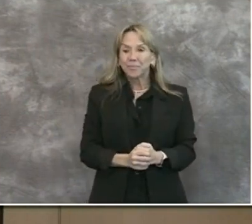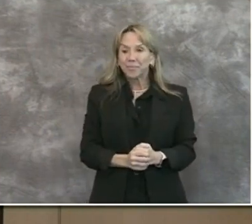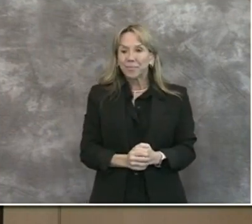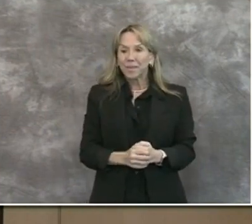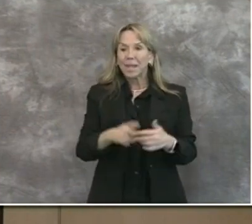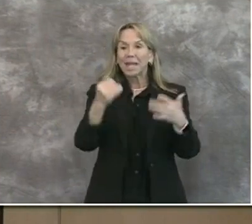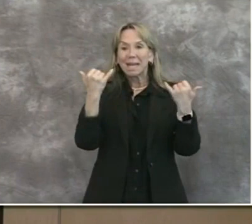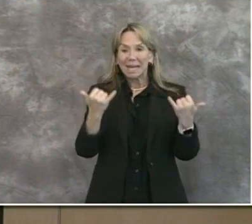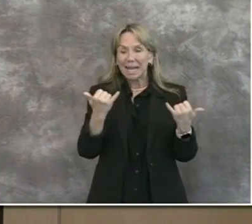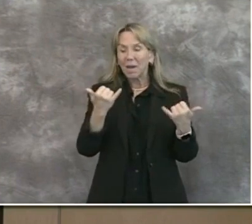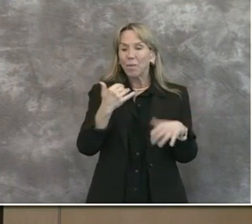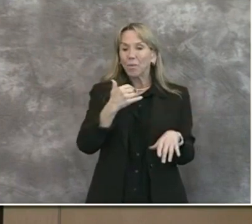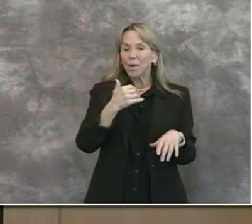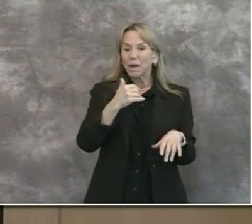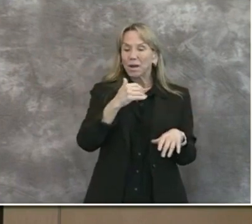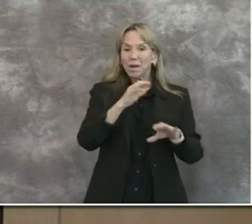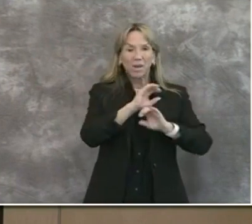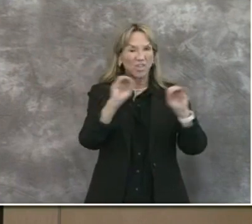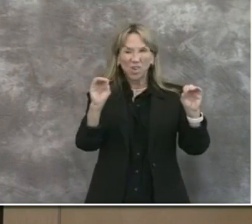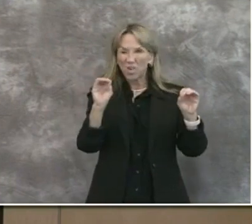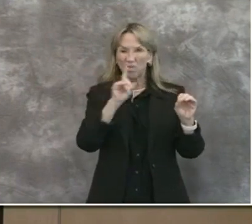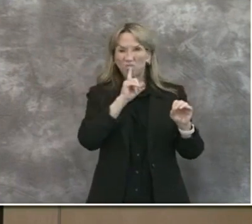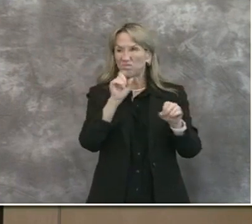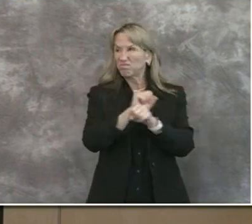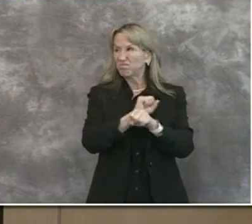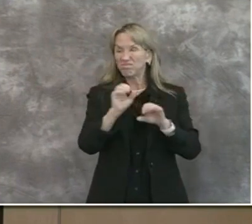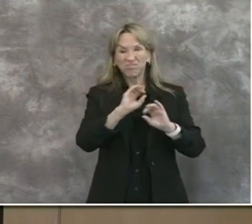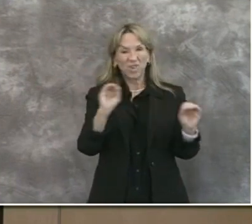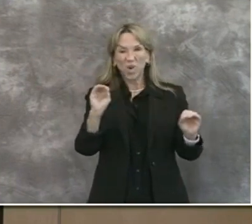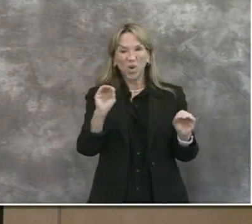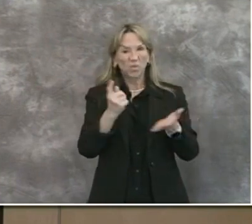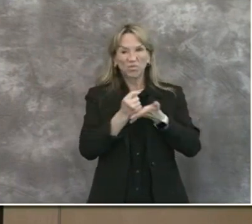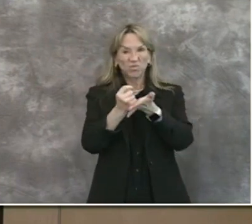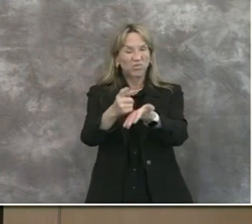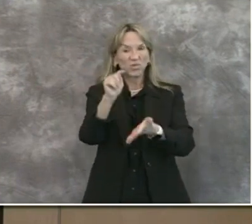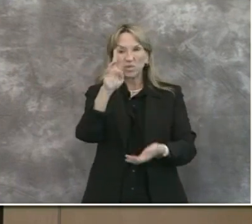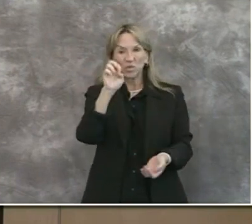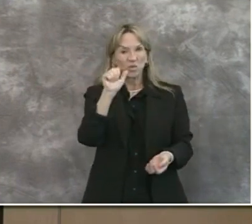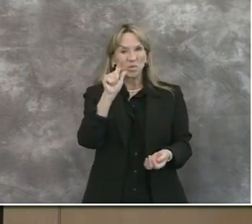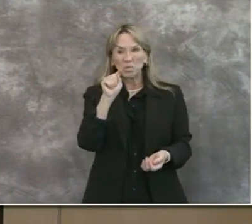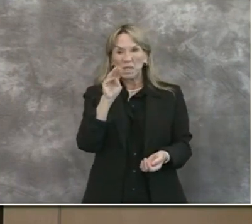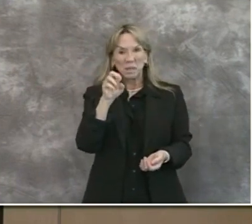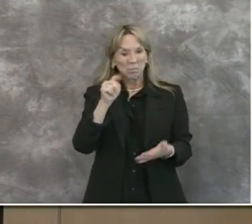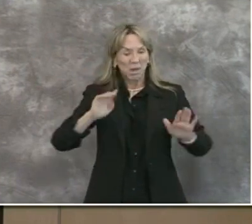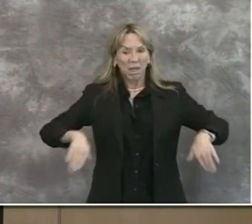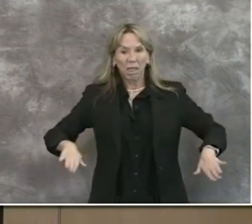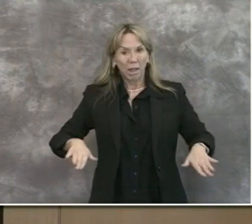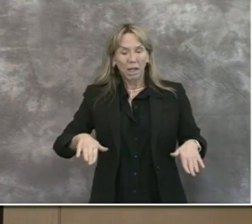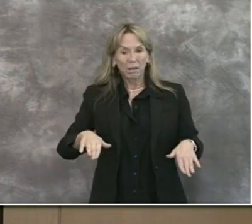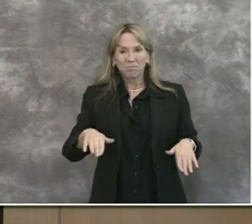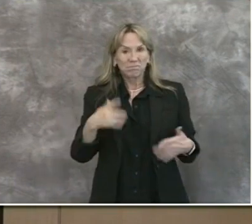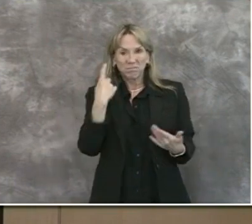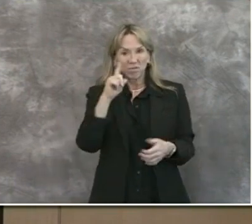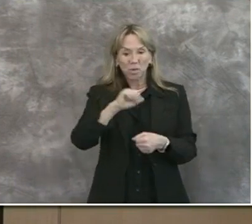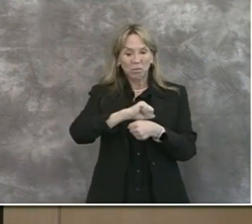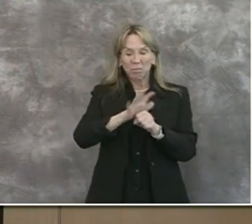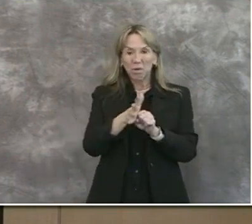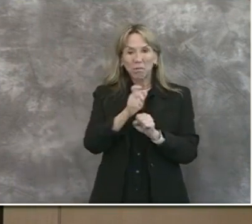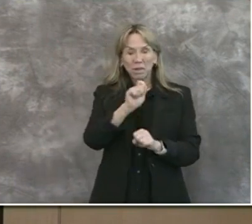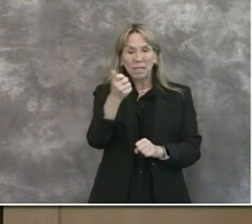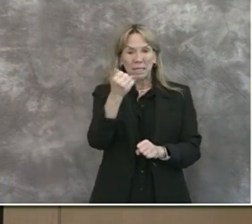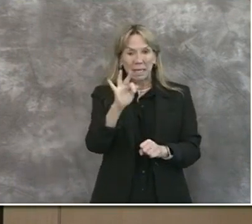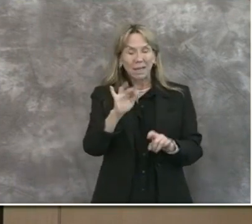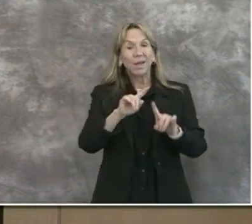As there are no approved treatments for COVID-19, the FDA has allowed emergency